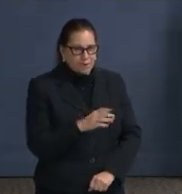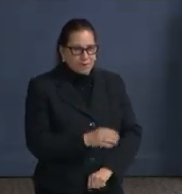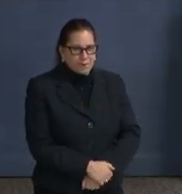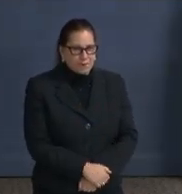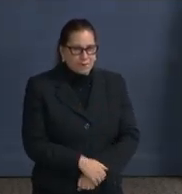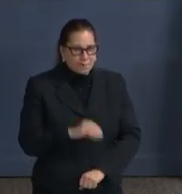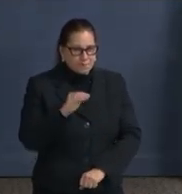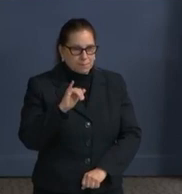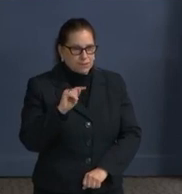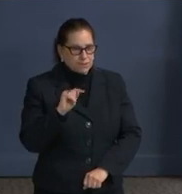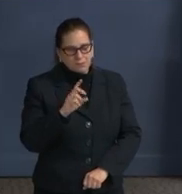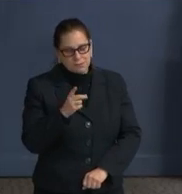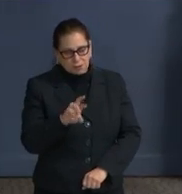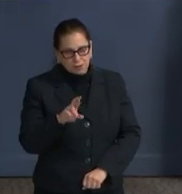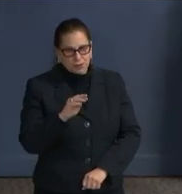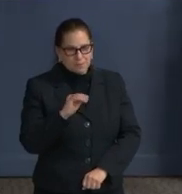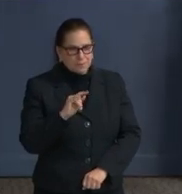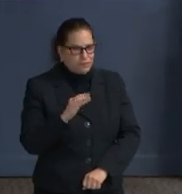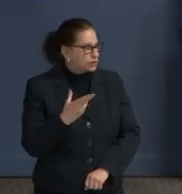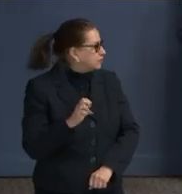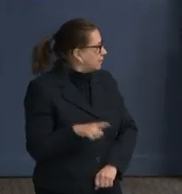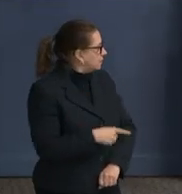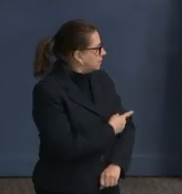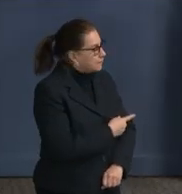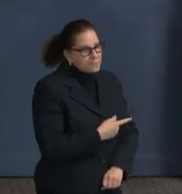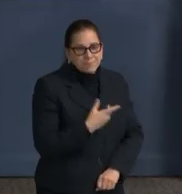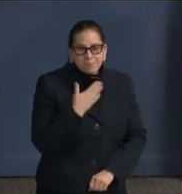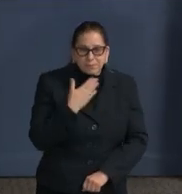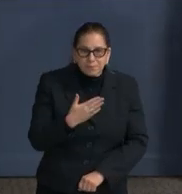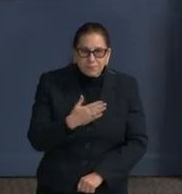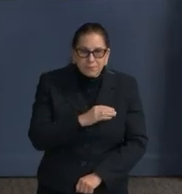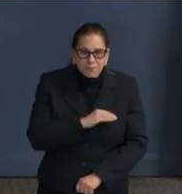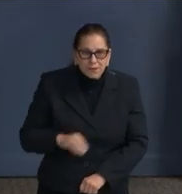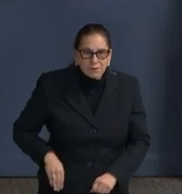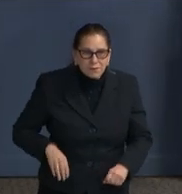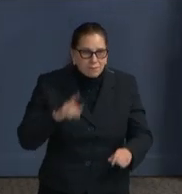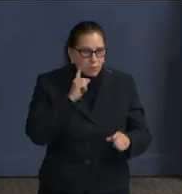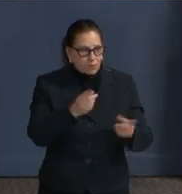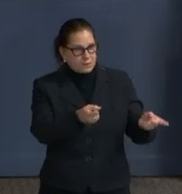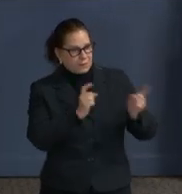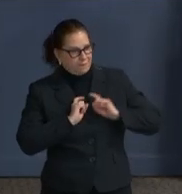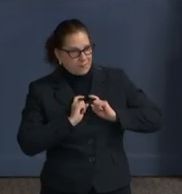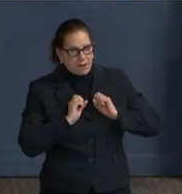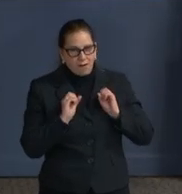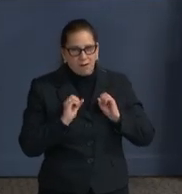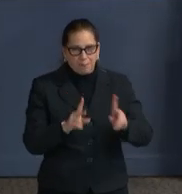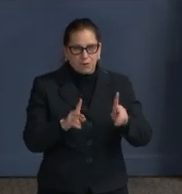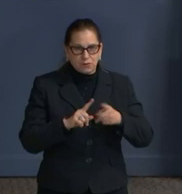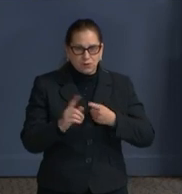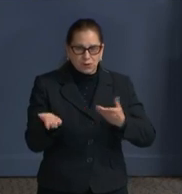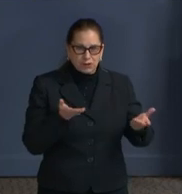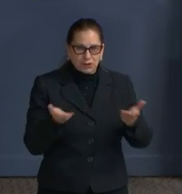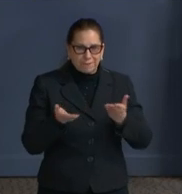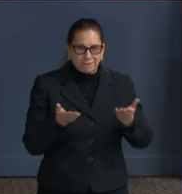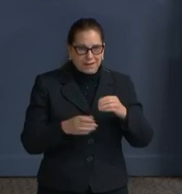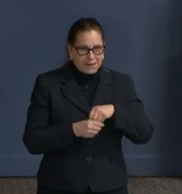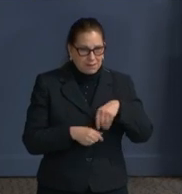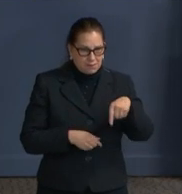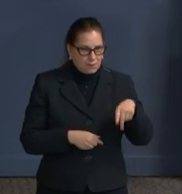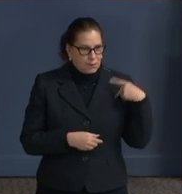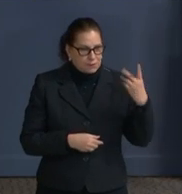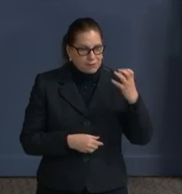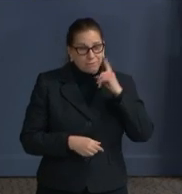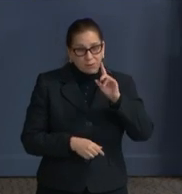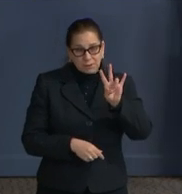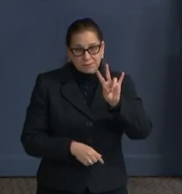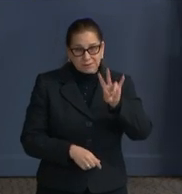First of all, I want to thank the Mayor for the opportunity to serve this city the way I have over the last seven years. When we